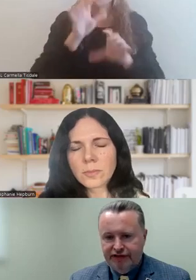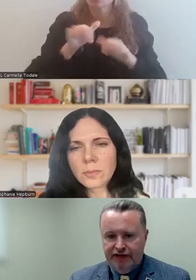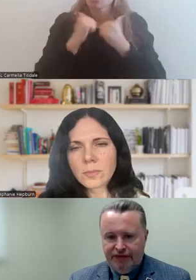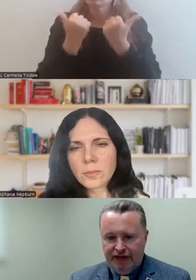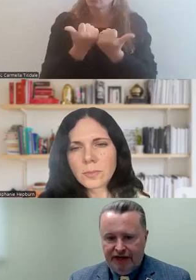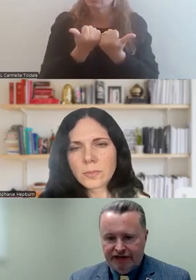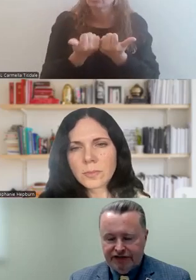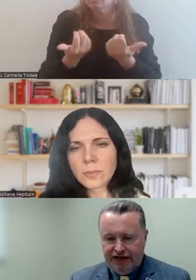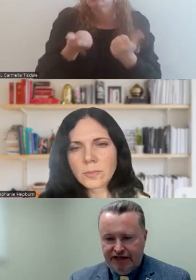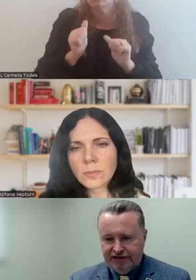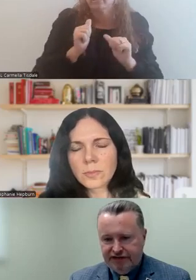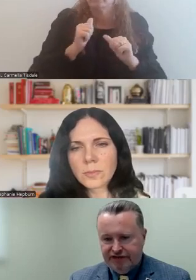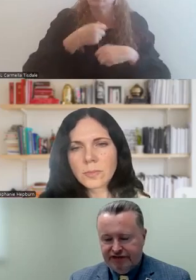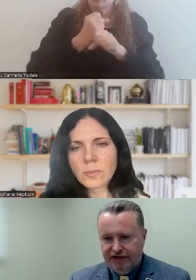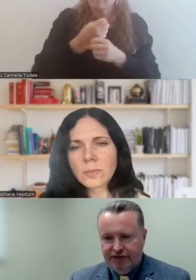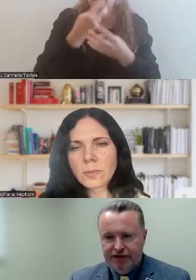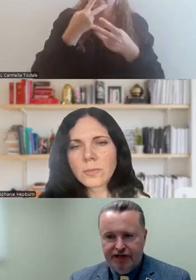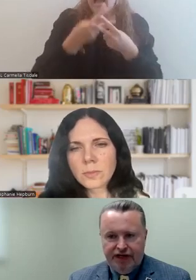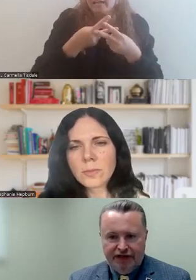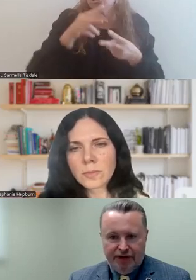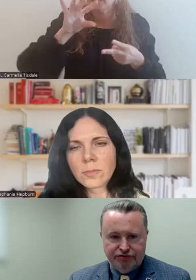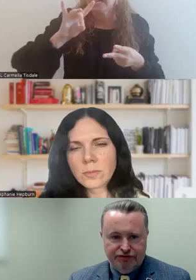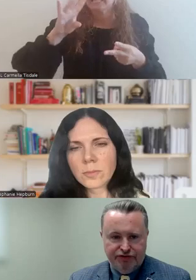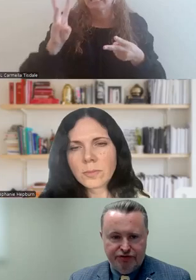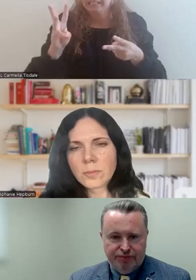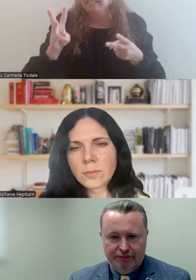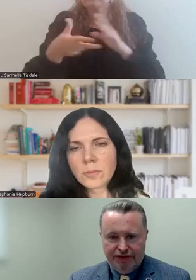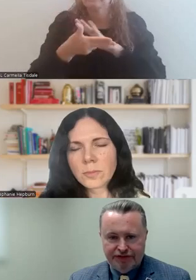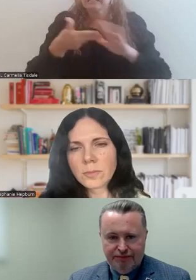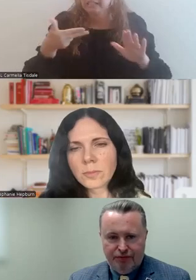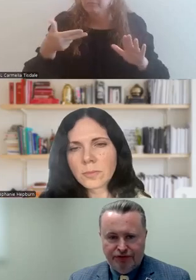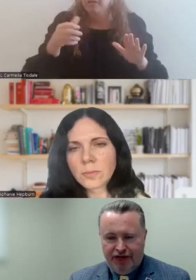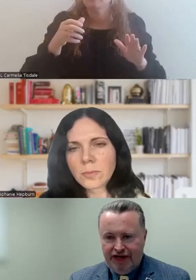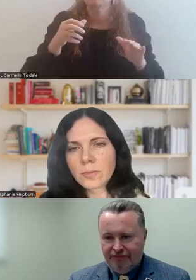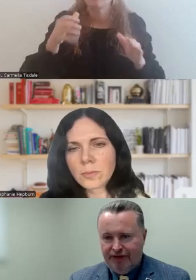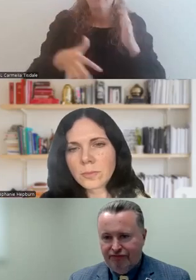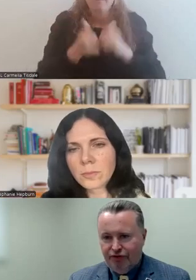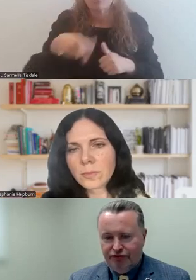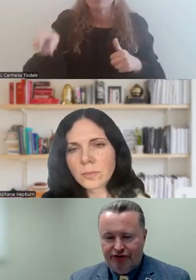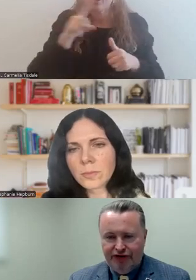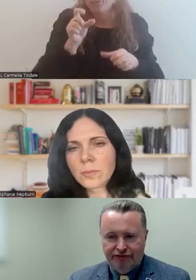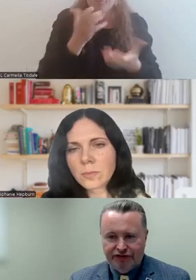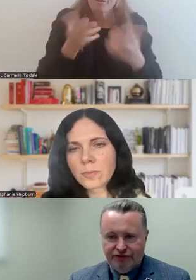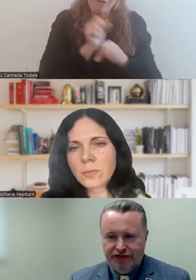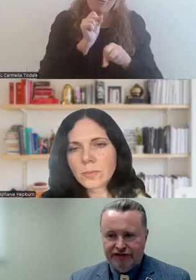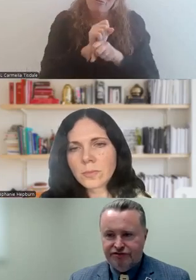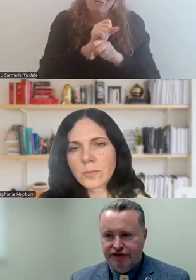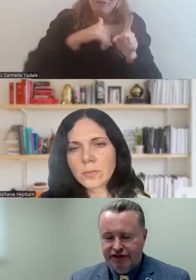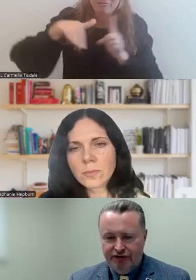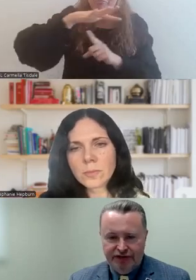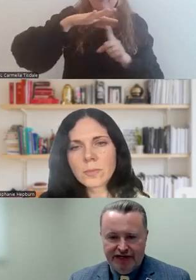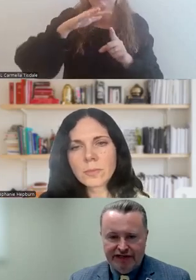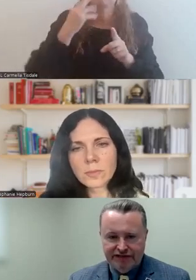create a hashtag 86 the stigma. I think most of you probably at some point in your life may have worked around the restaurant